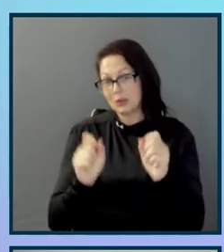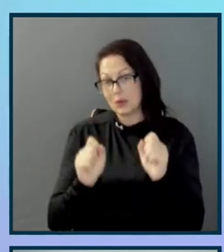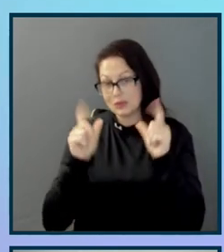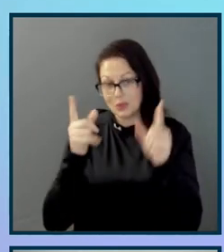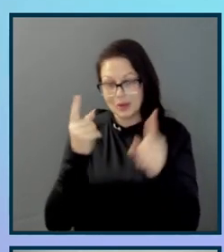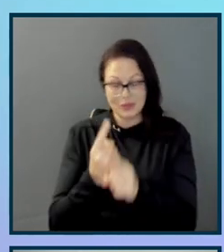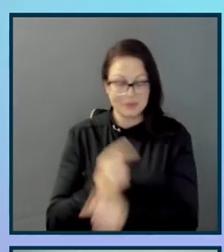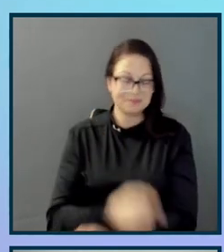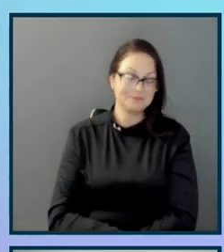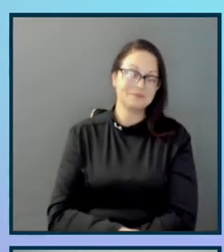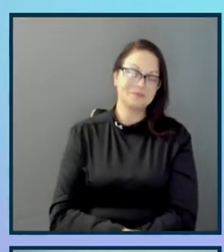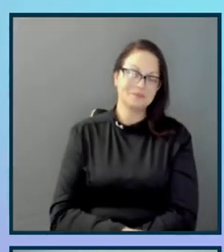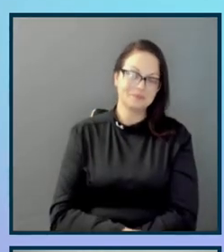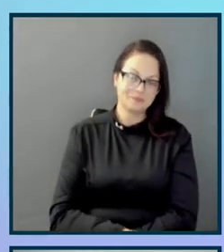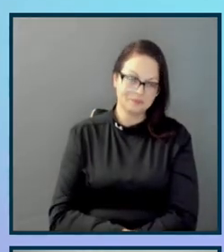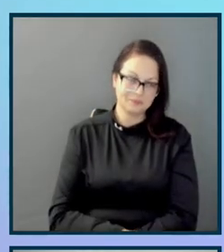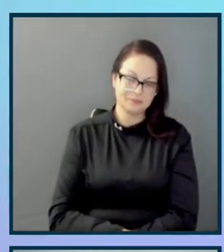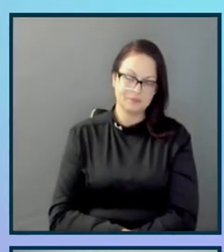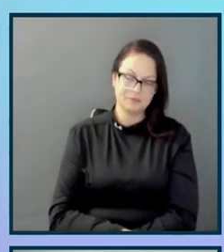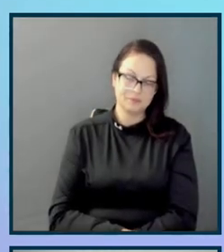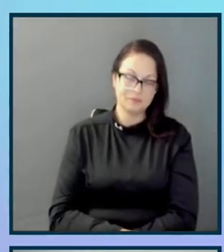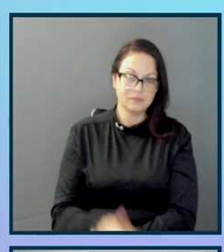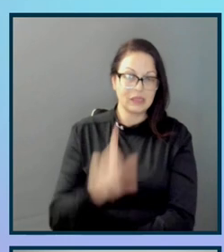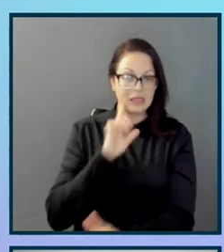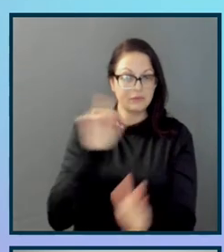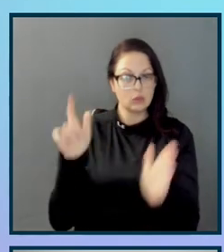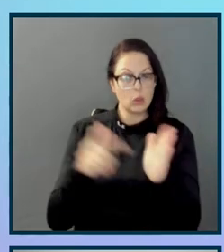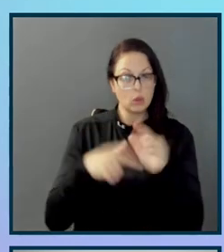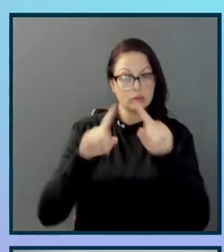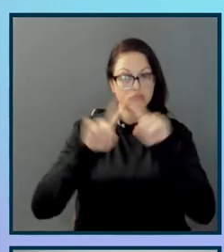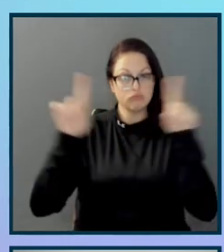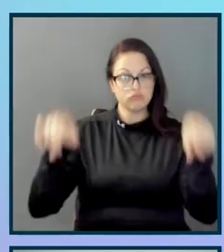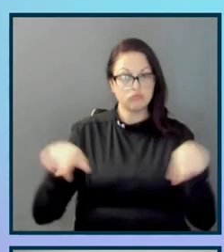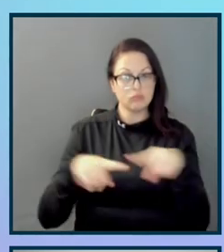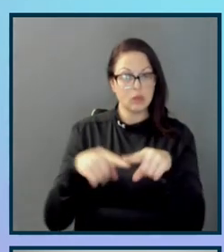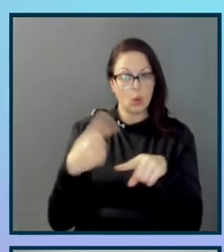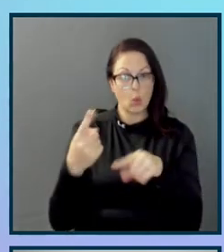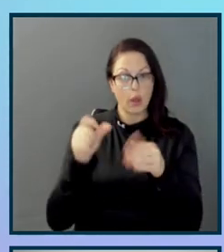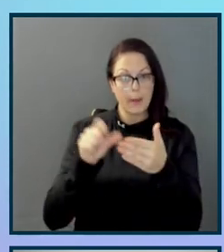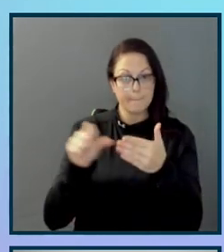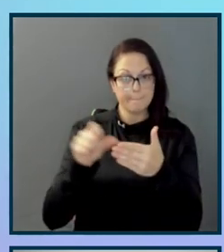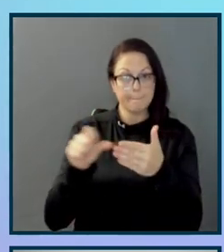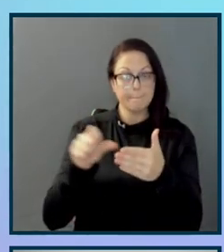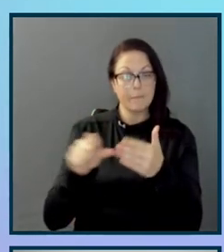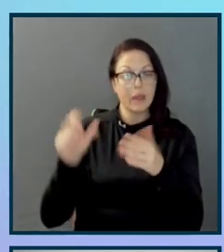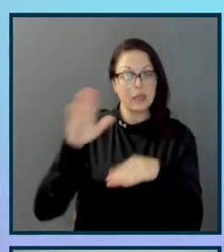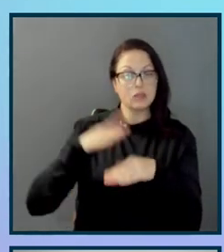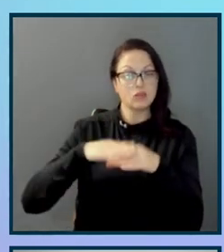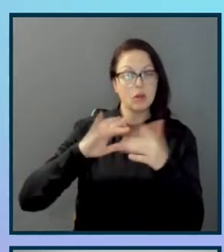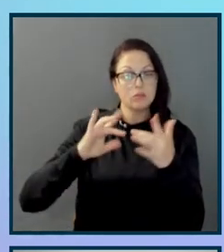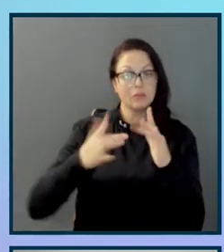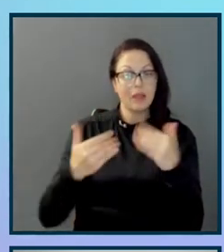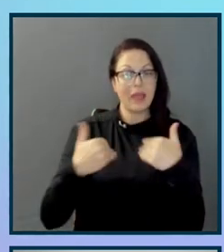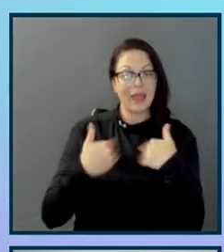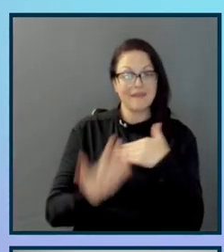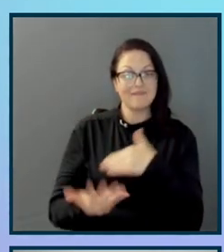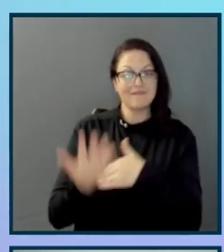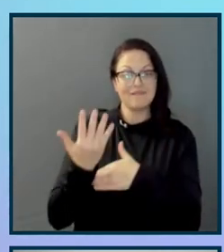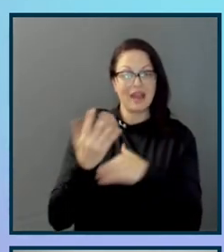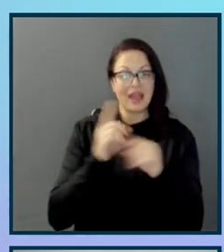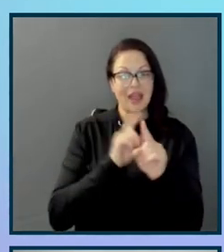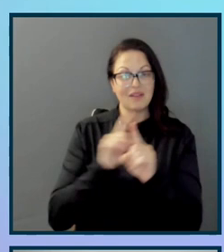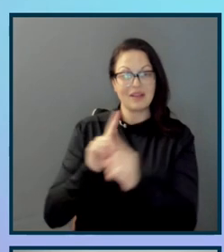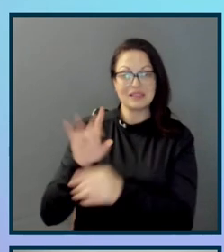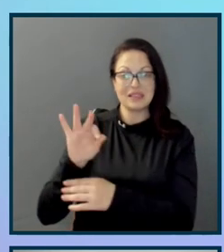as you can see on the screen, just one page on the site had five different font